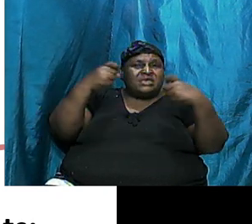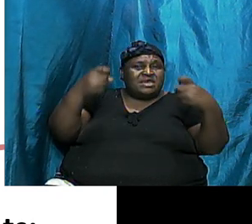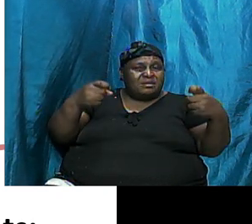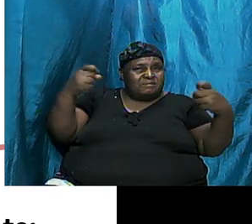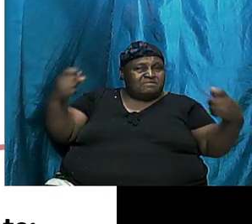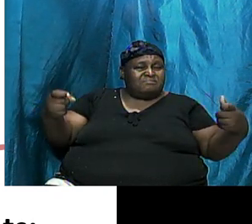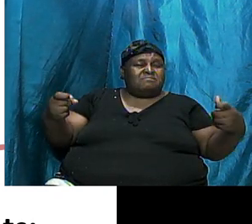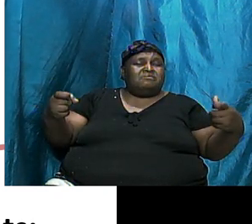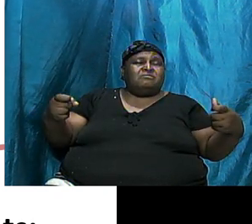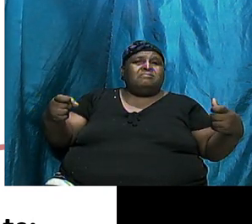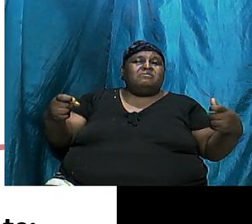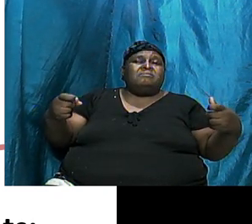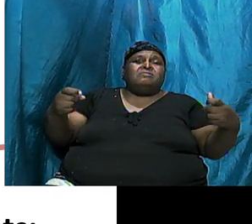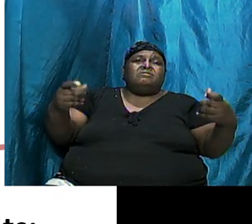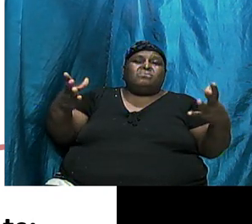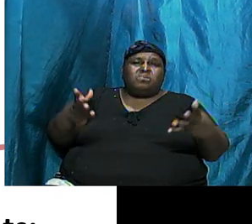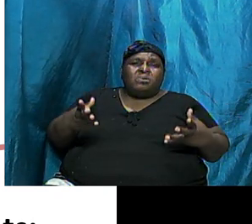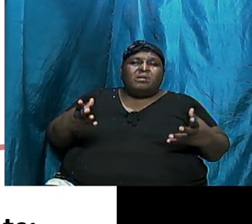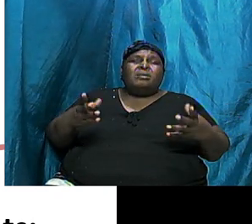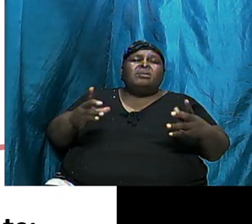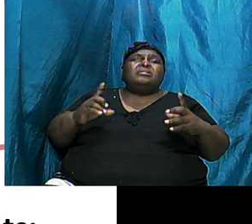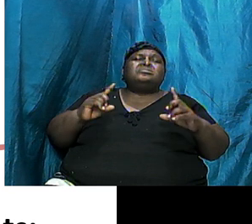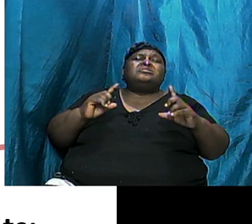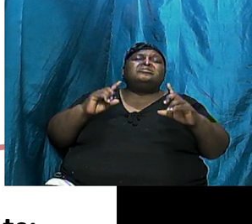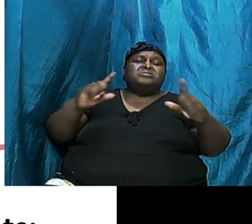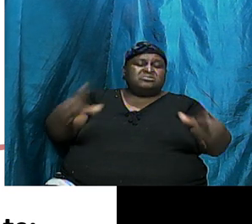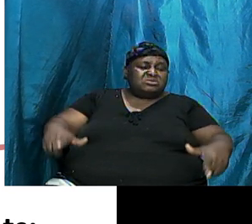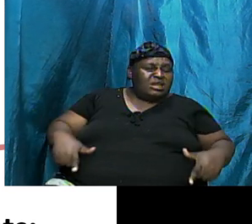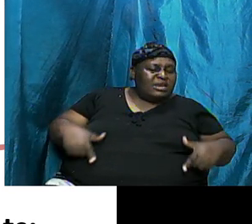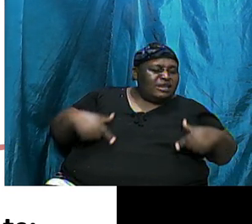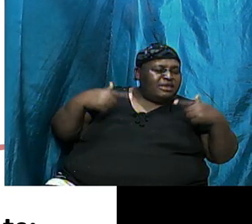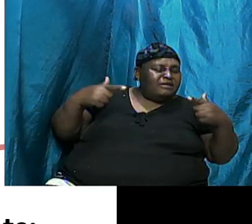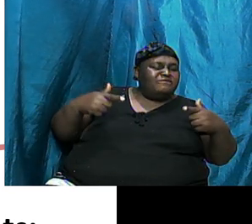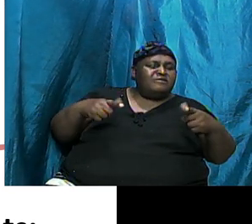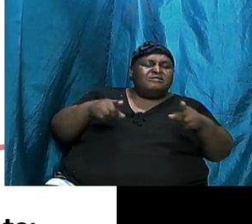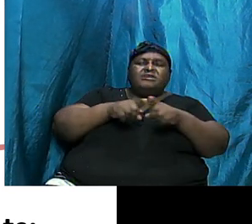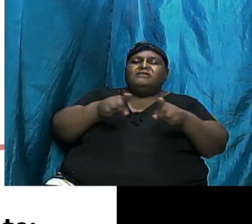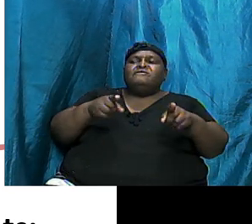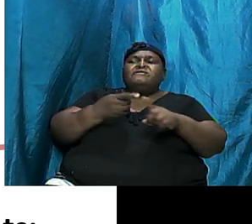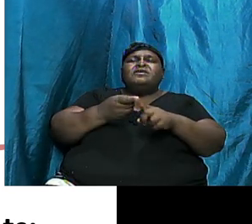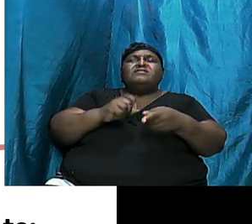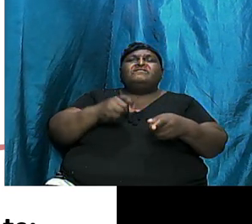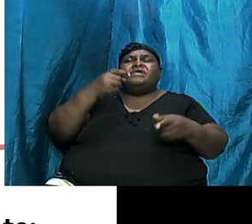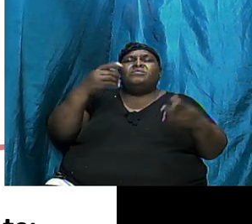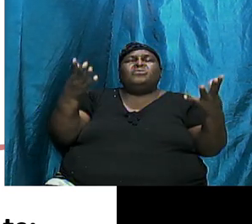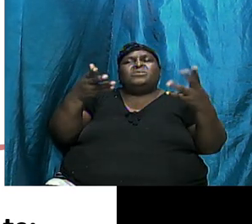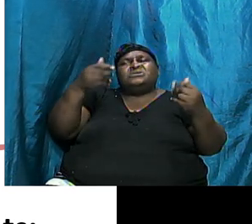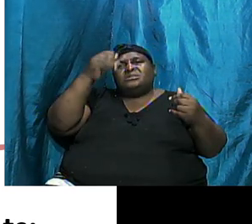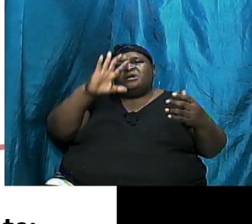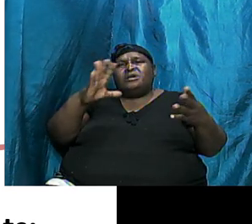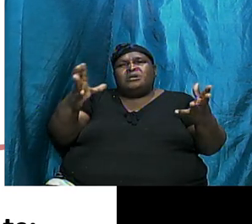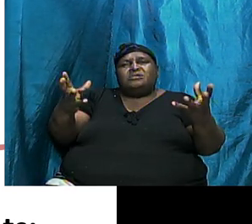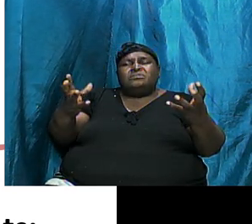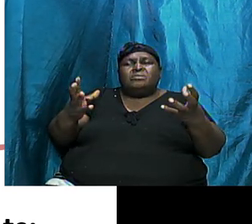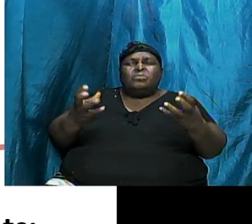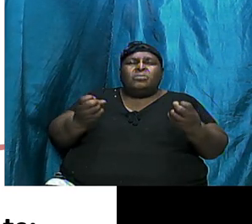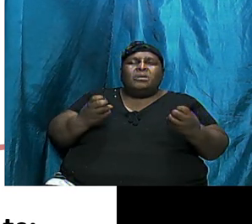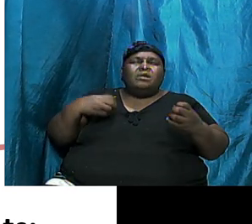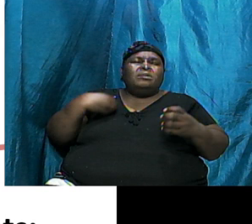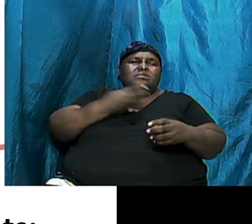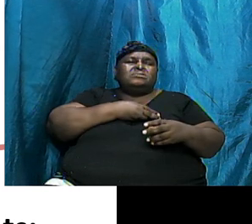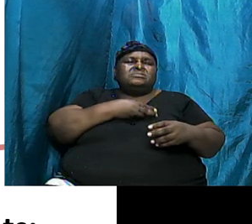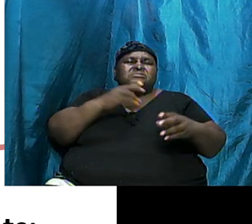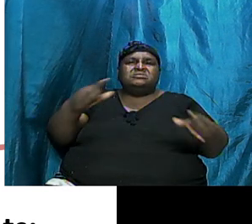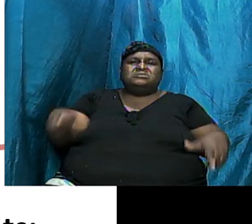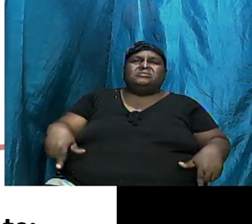to go opposite to what God wants. And there are we learning things for us